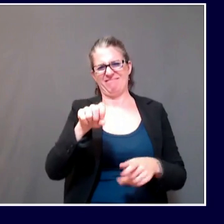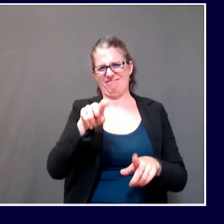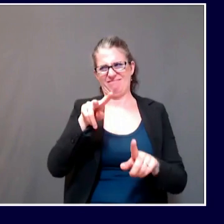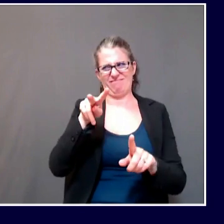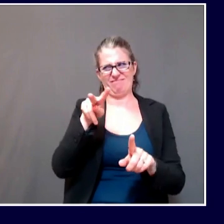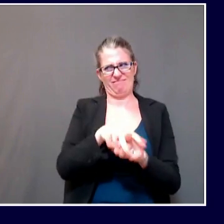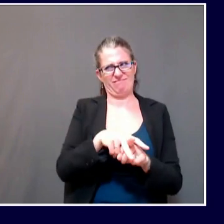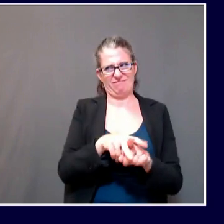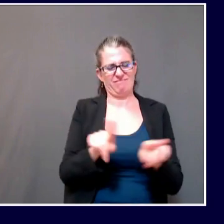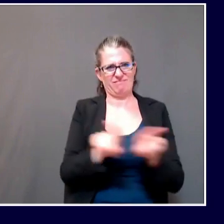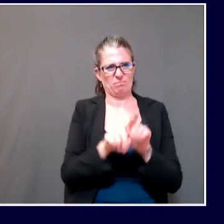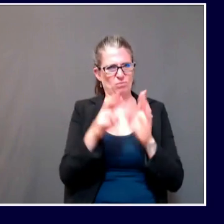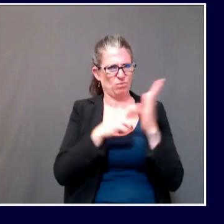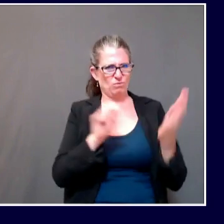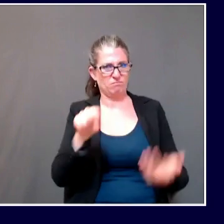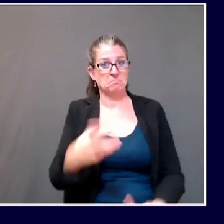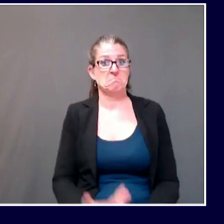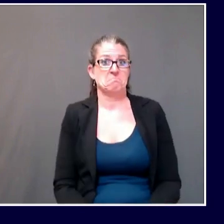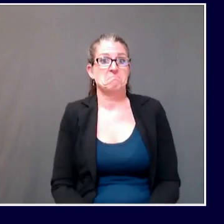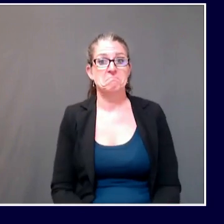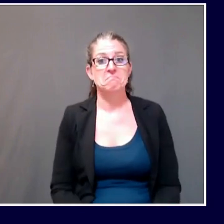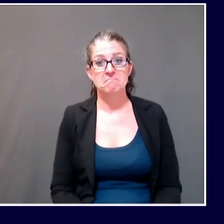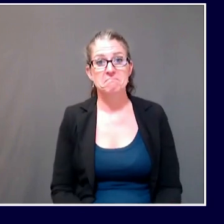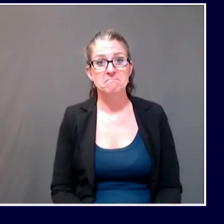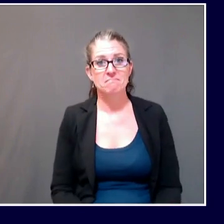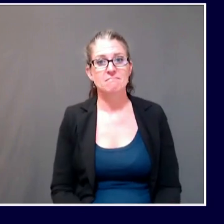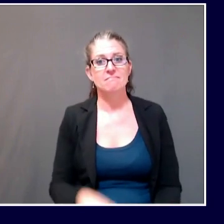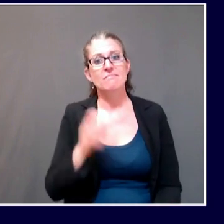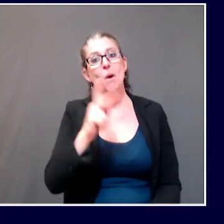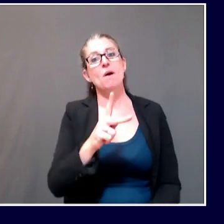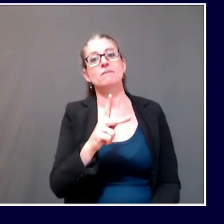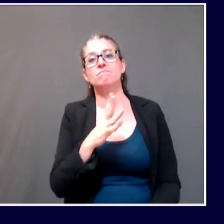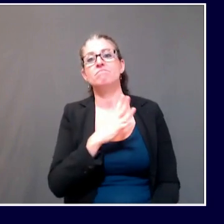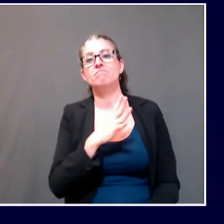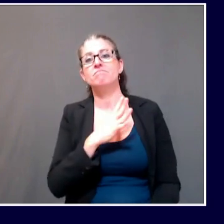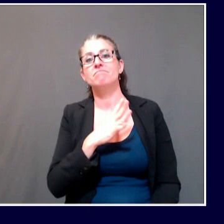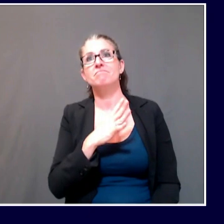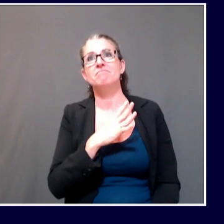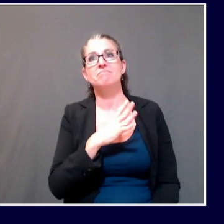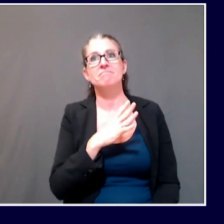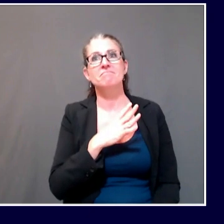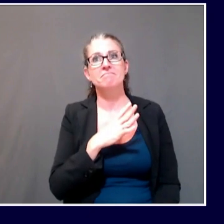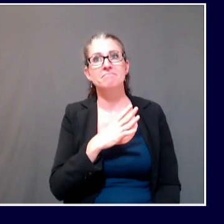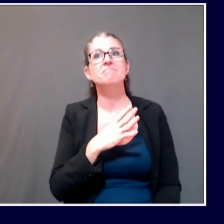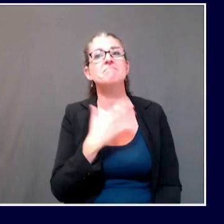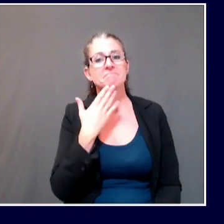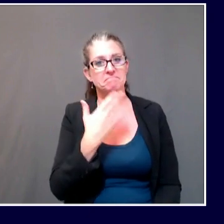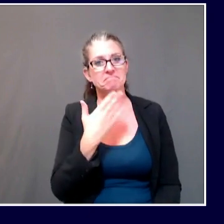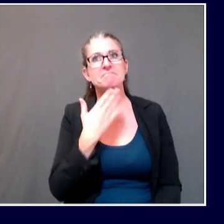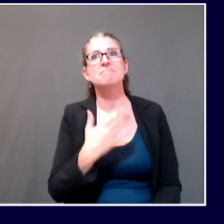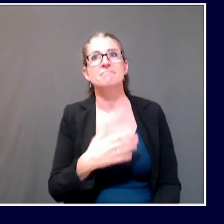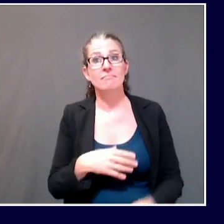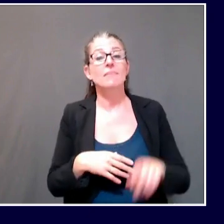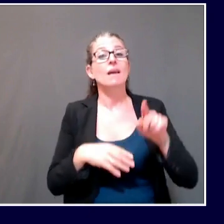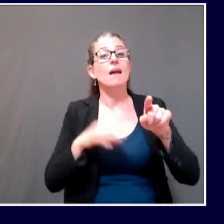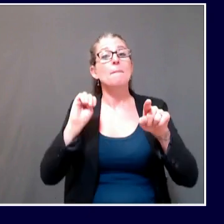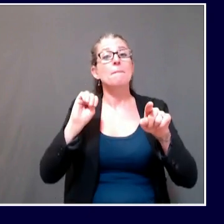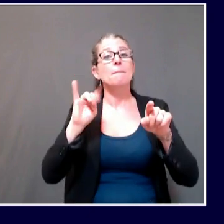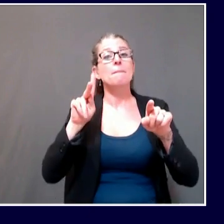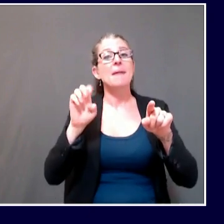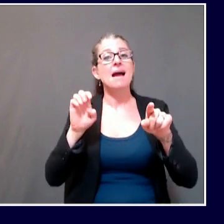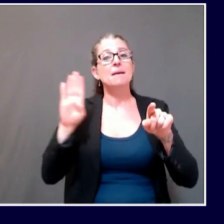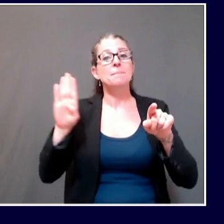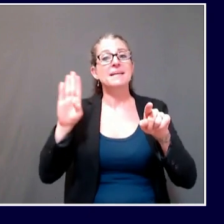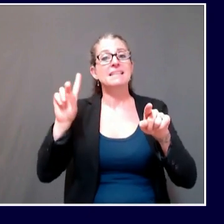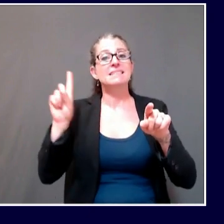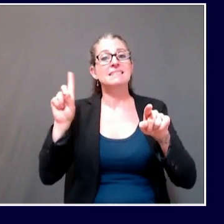Going to turn now to Michael Shepard at the BDN. Welcome back, Mike. Thank you. Good afternoon, everybody. I have a quick question for